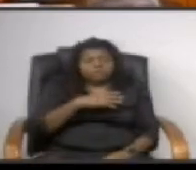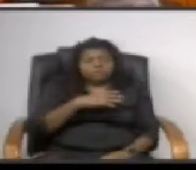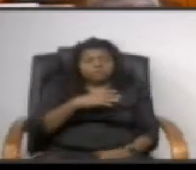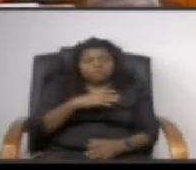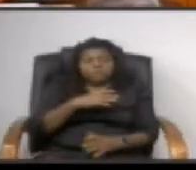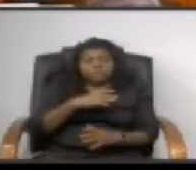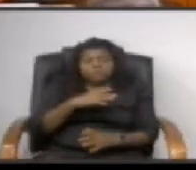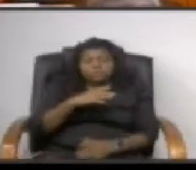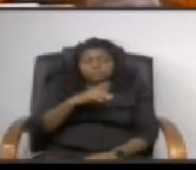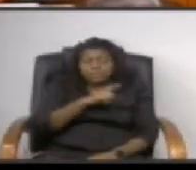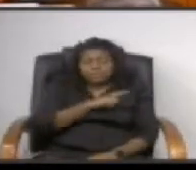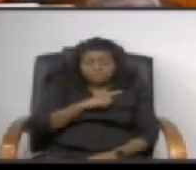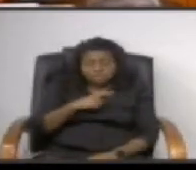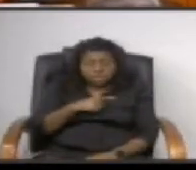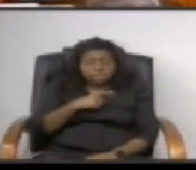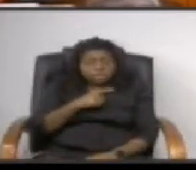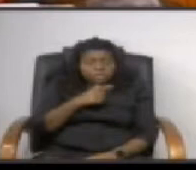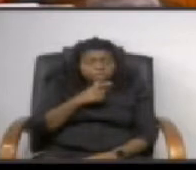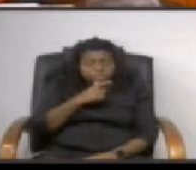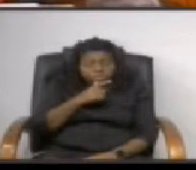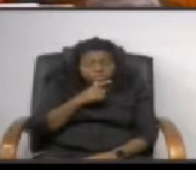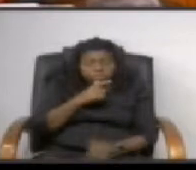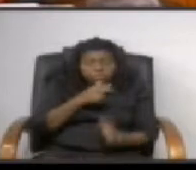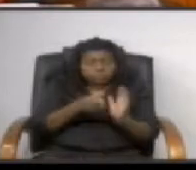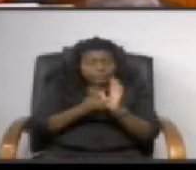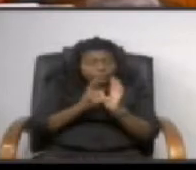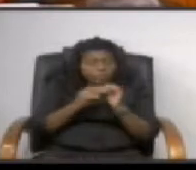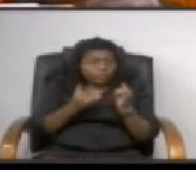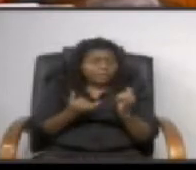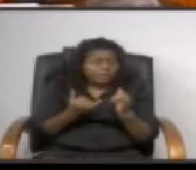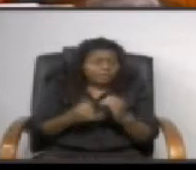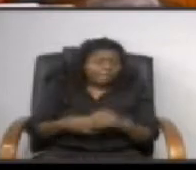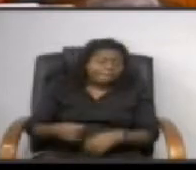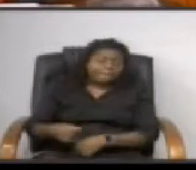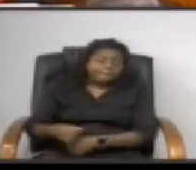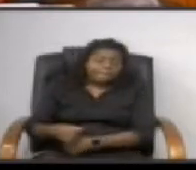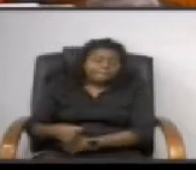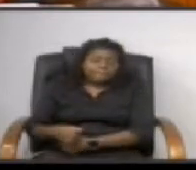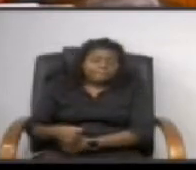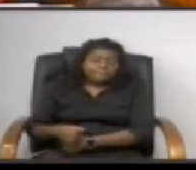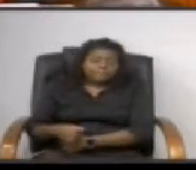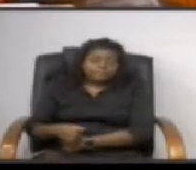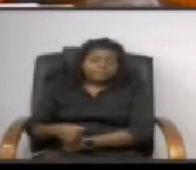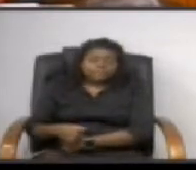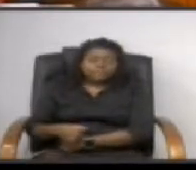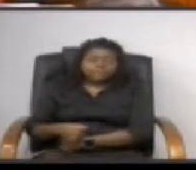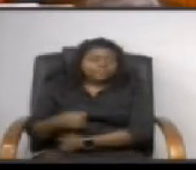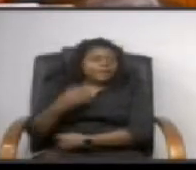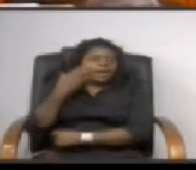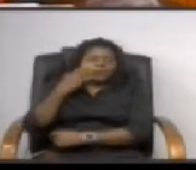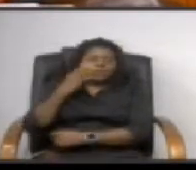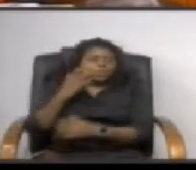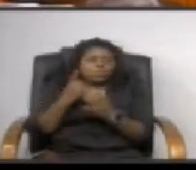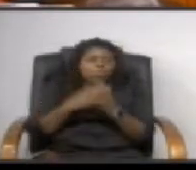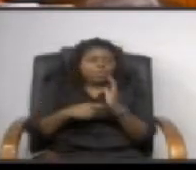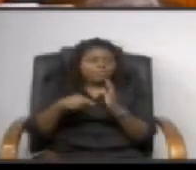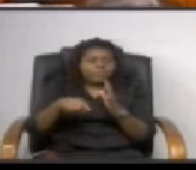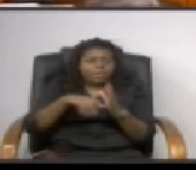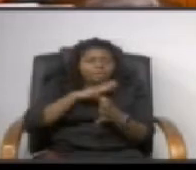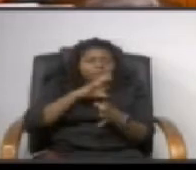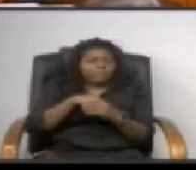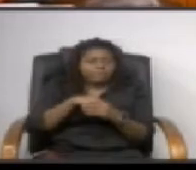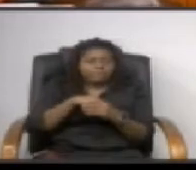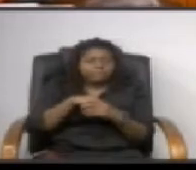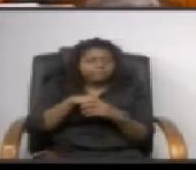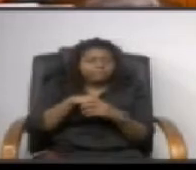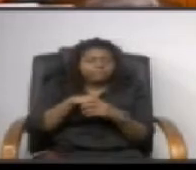um uh reviewing and i don't know the legislation well enough and i have referred this over to